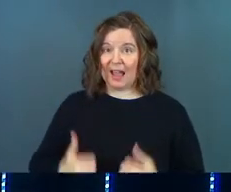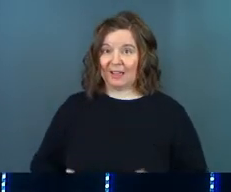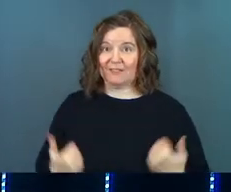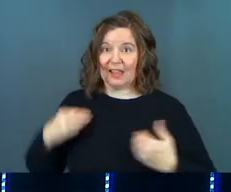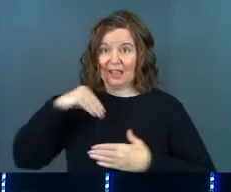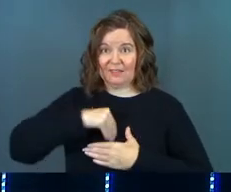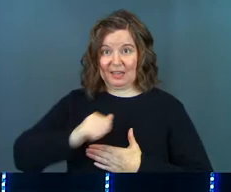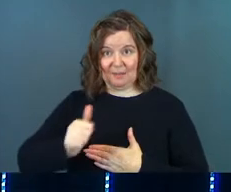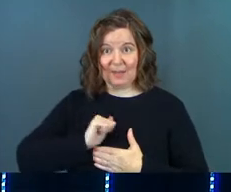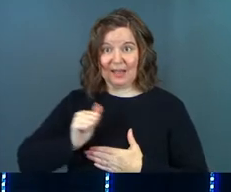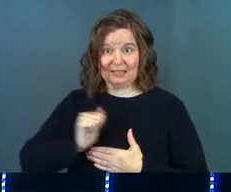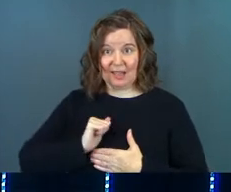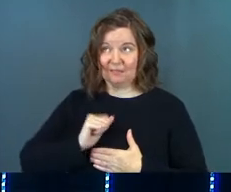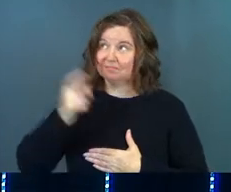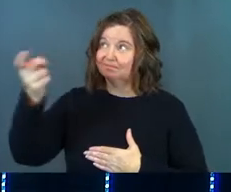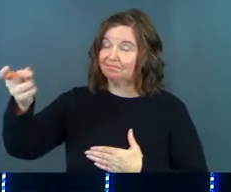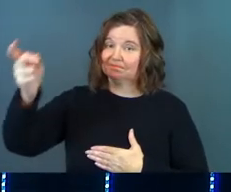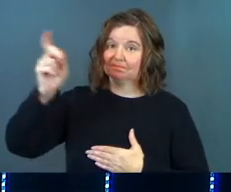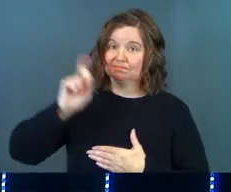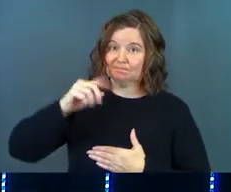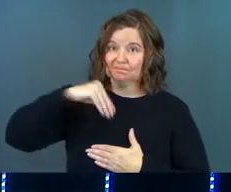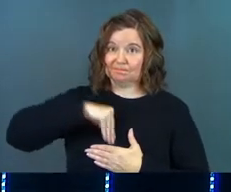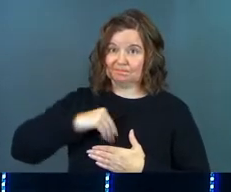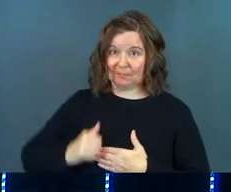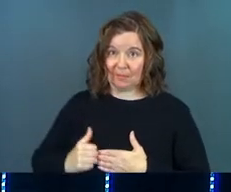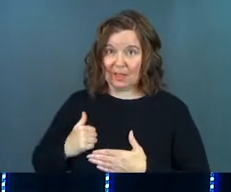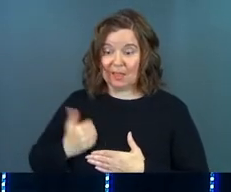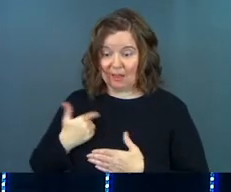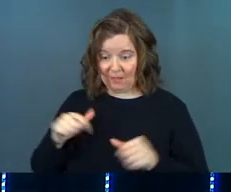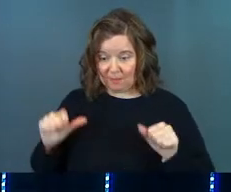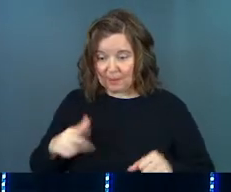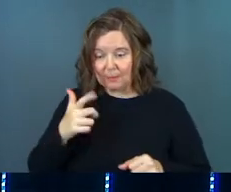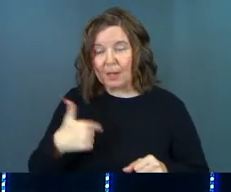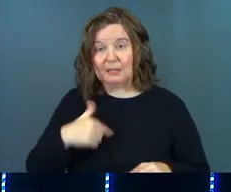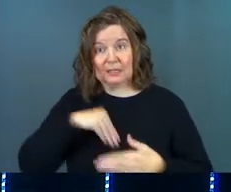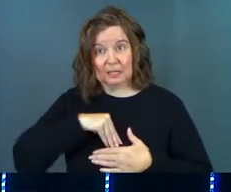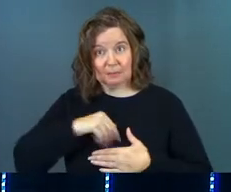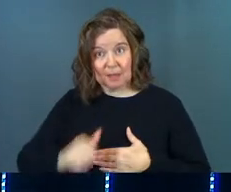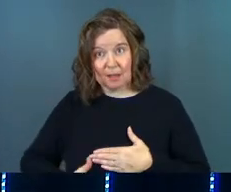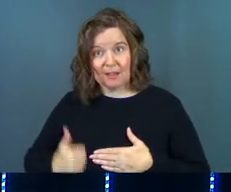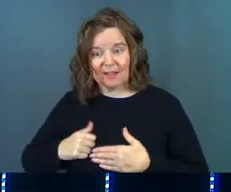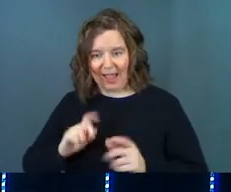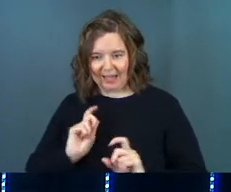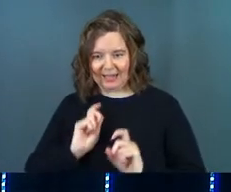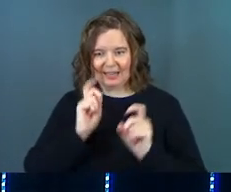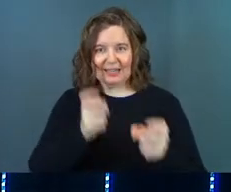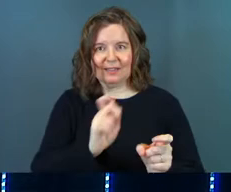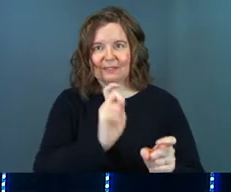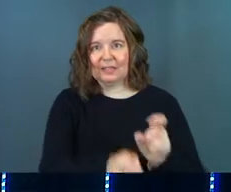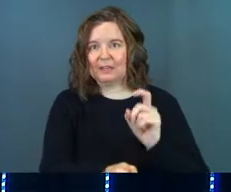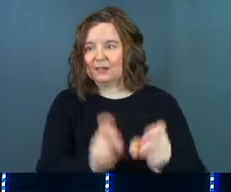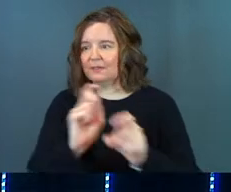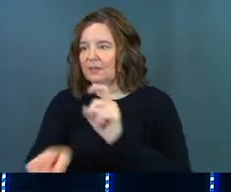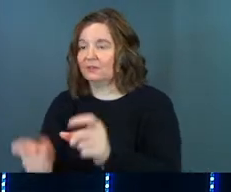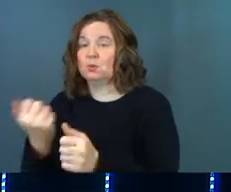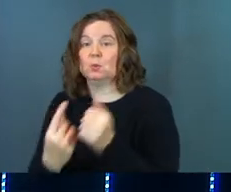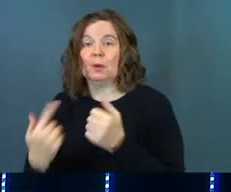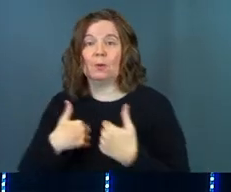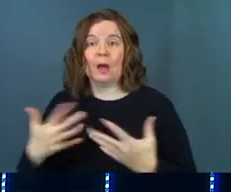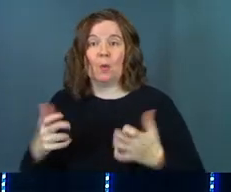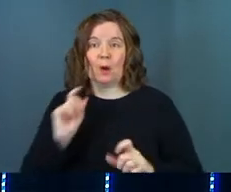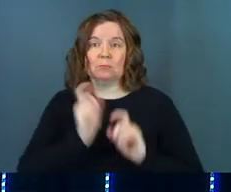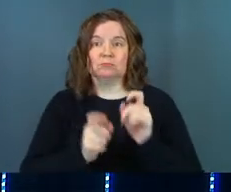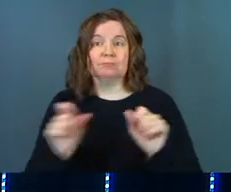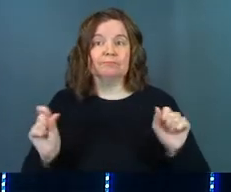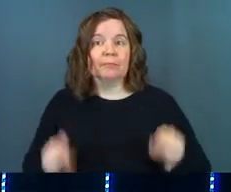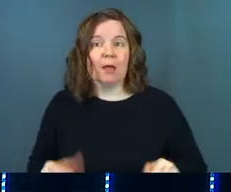life in myself. And I have the ability because I've got life in myself to give life to anybody that I want to give it to.